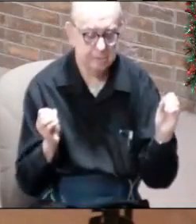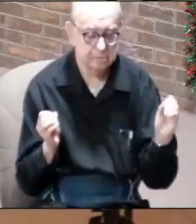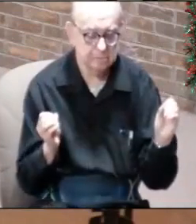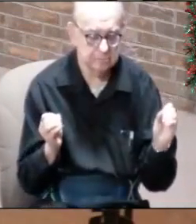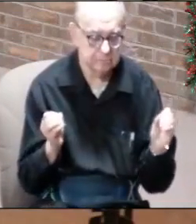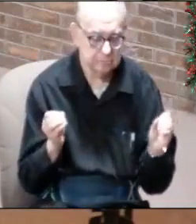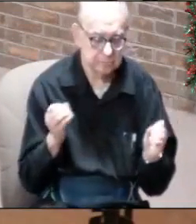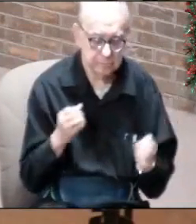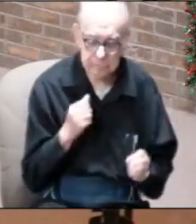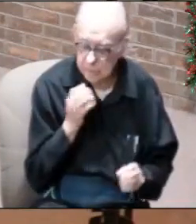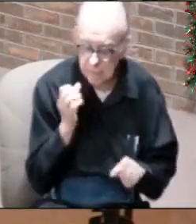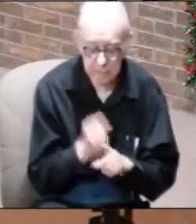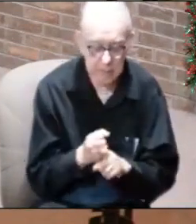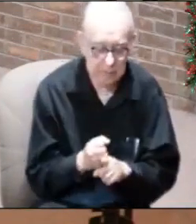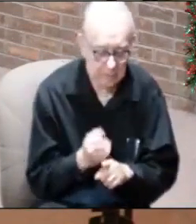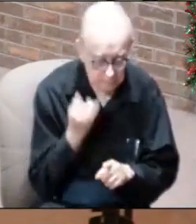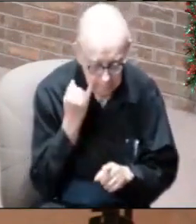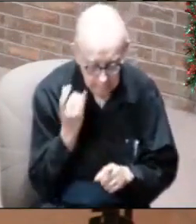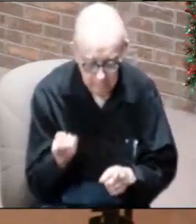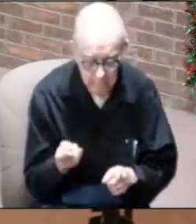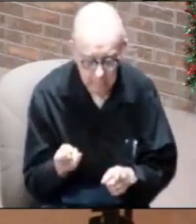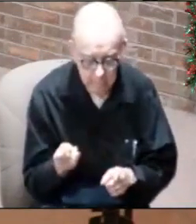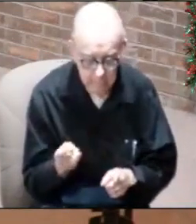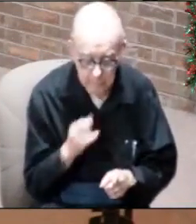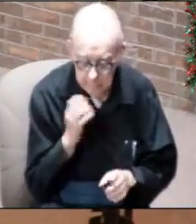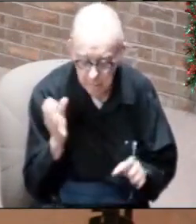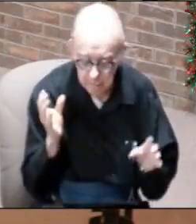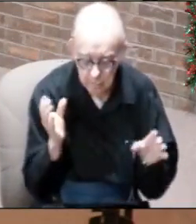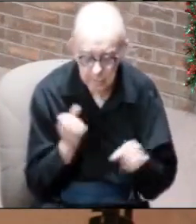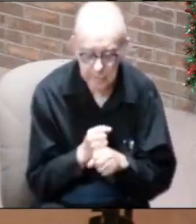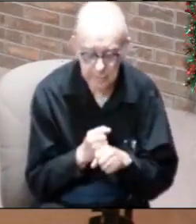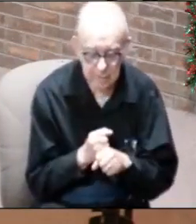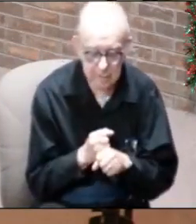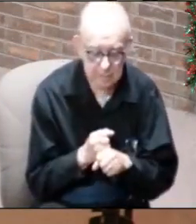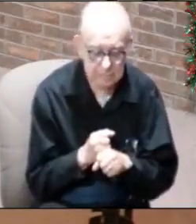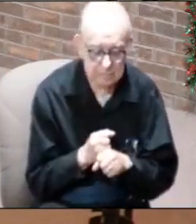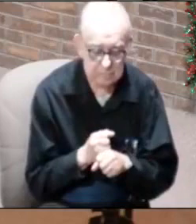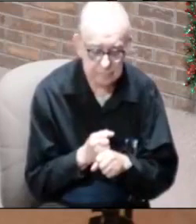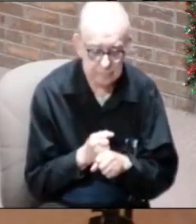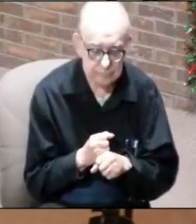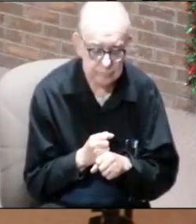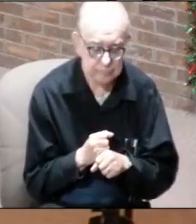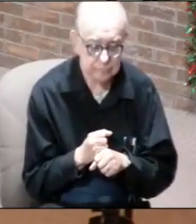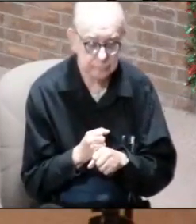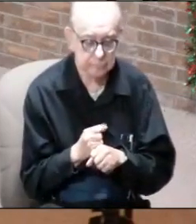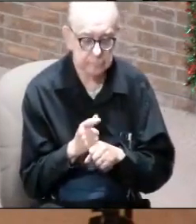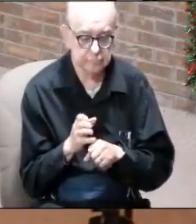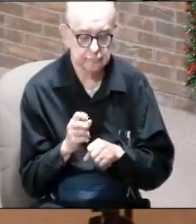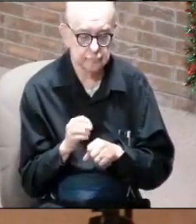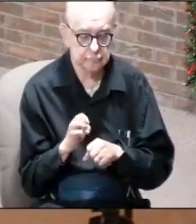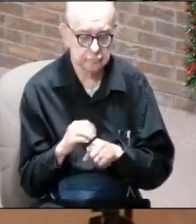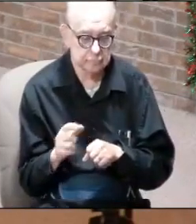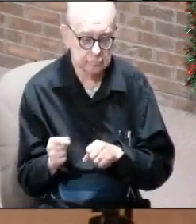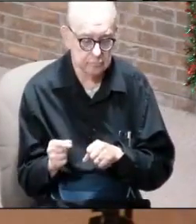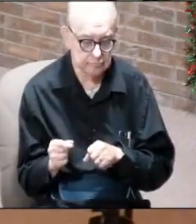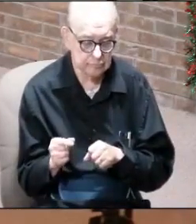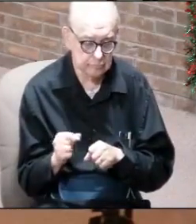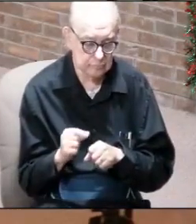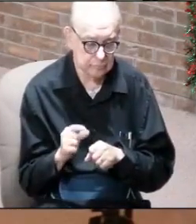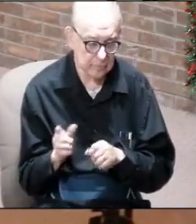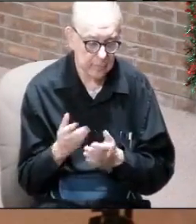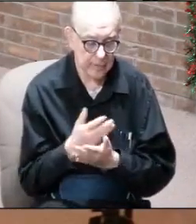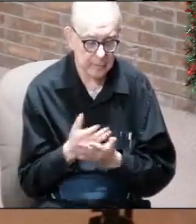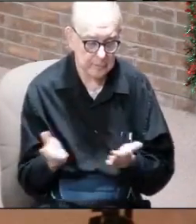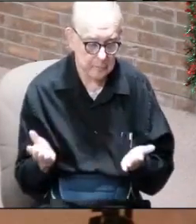and you weren't arrested. And if you were arrested for looting and